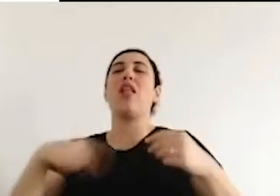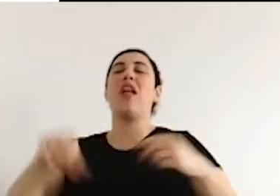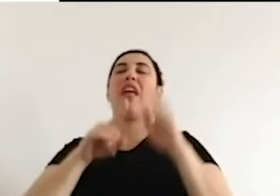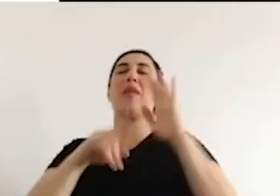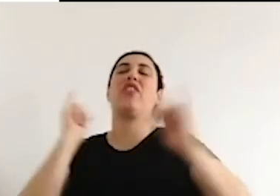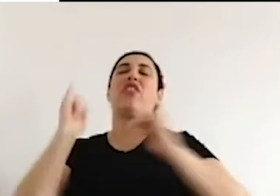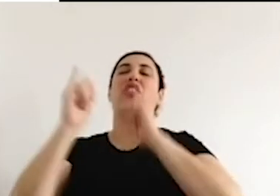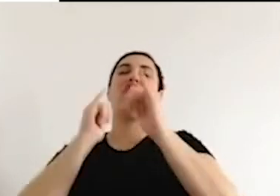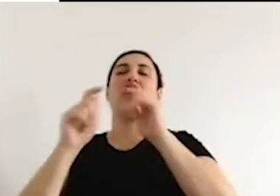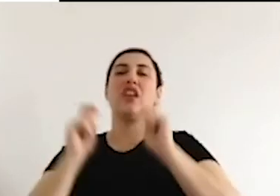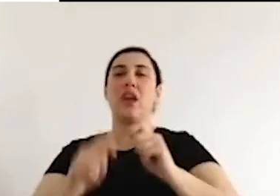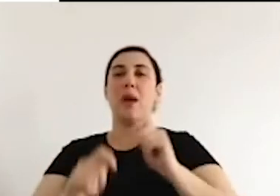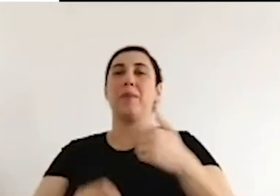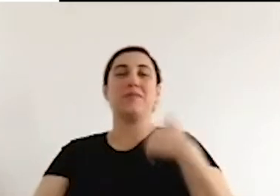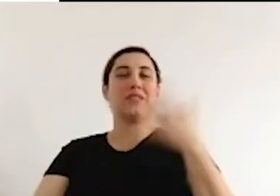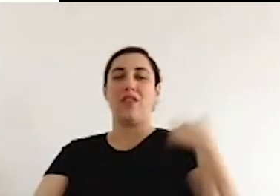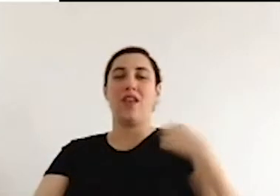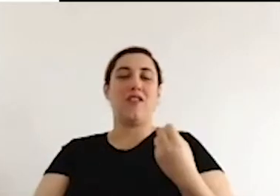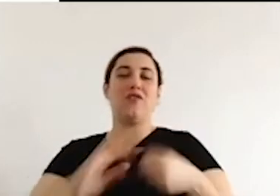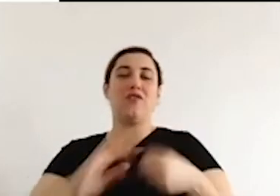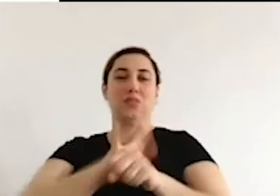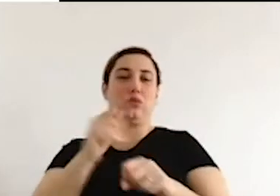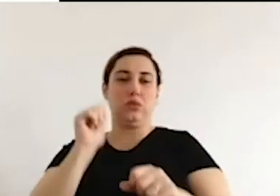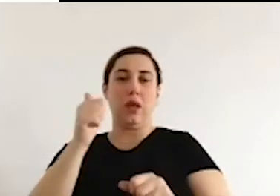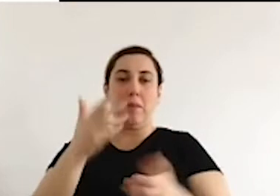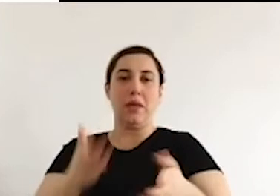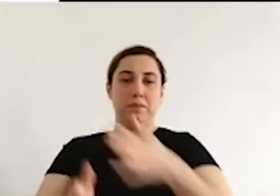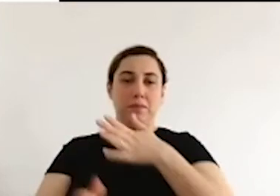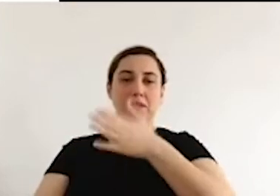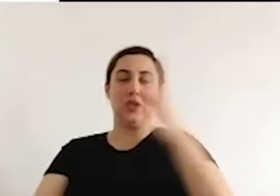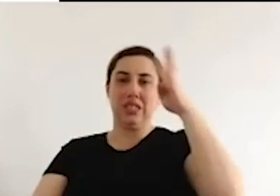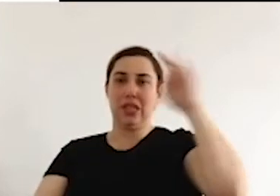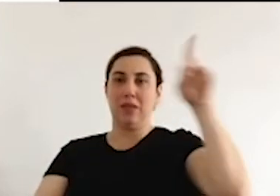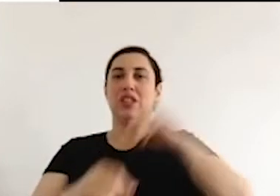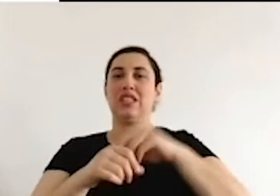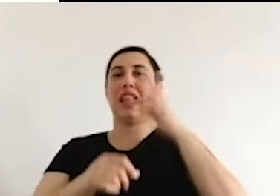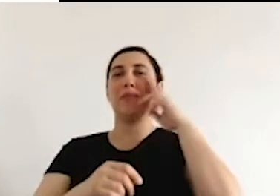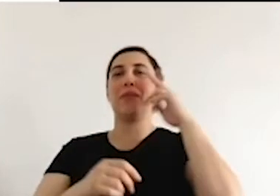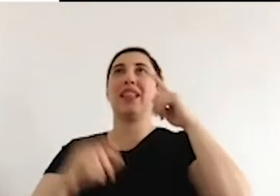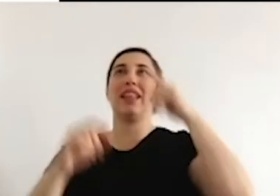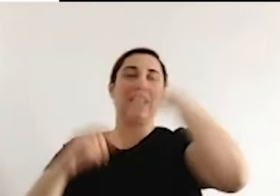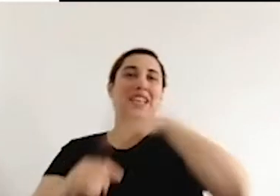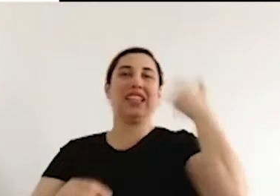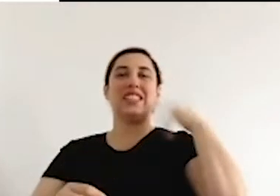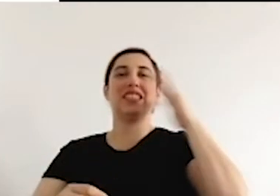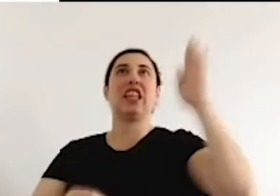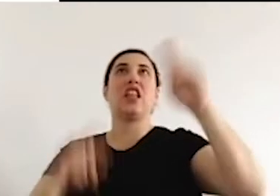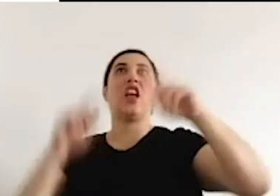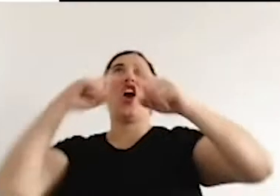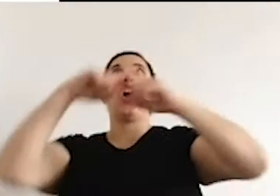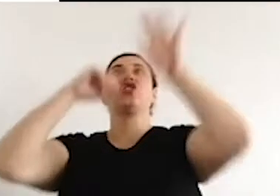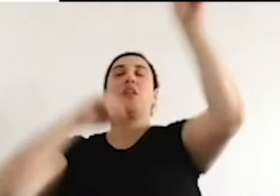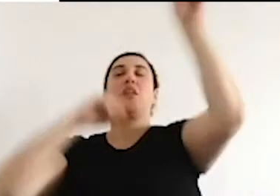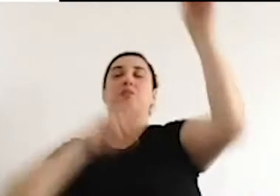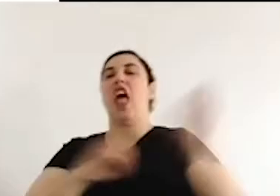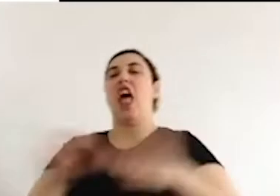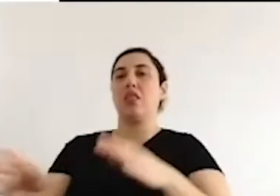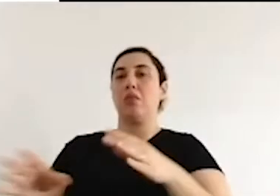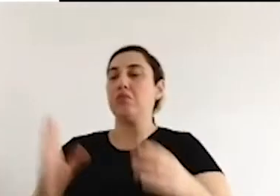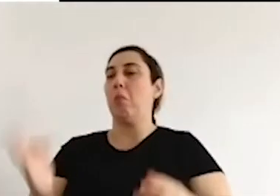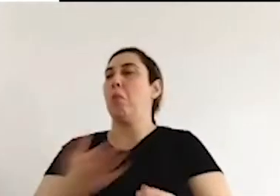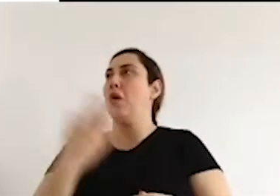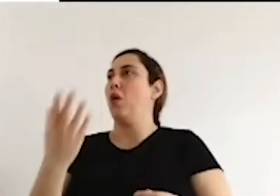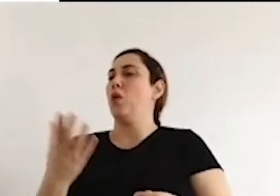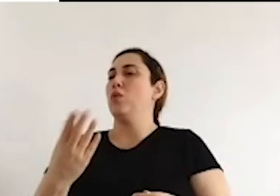People attack other groups. And you know that during the COVID era, there was a person who went to an Armenian